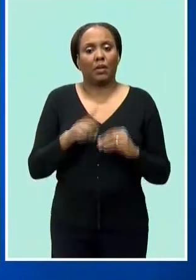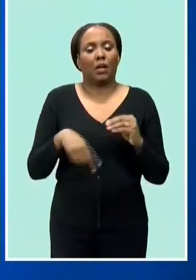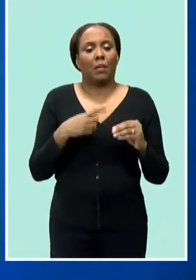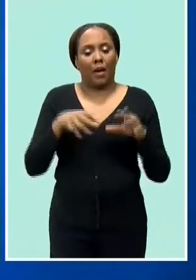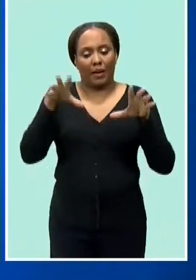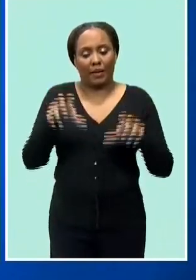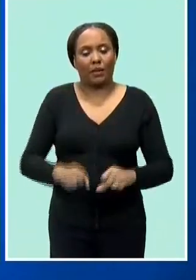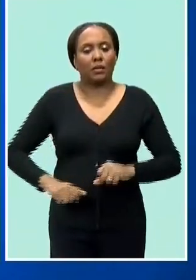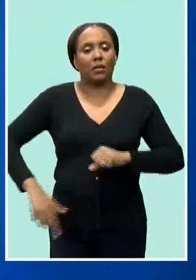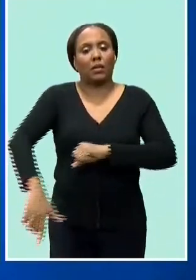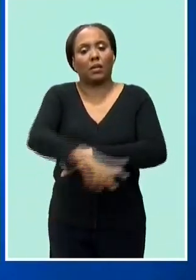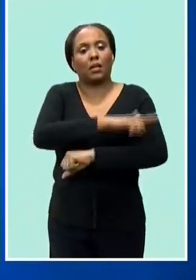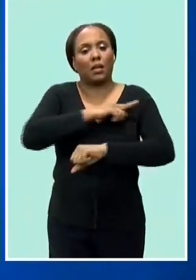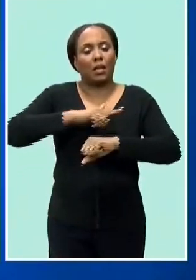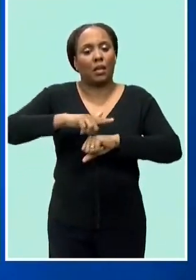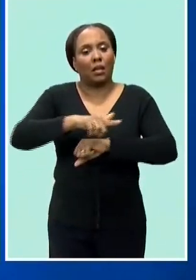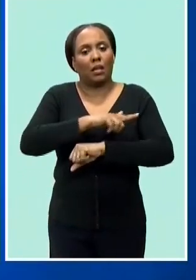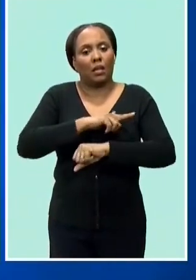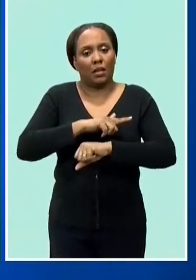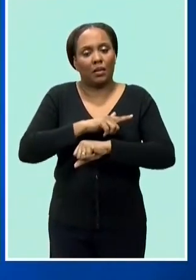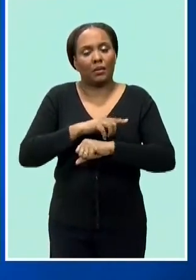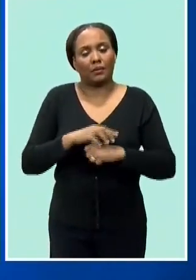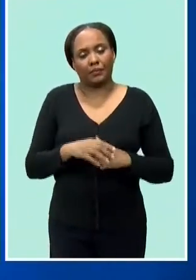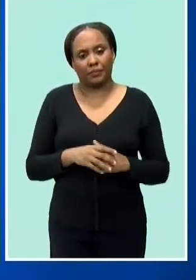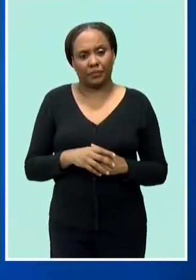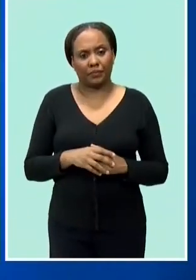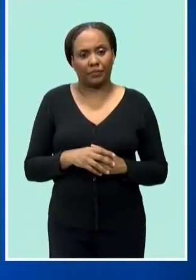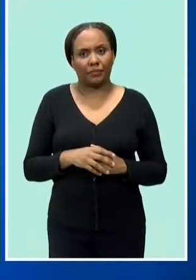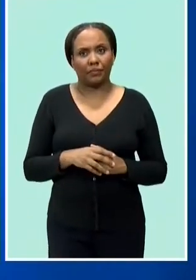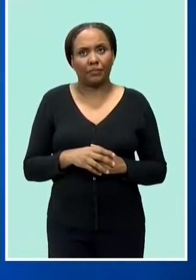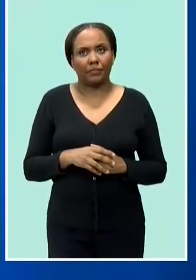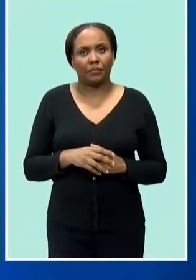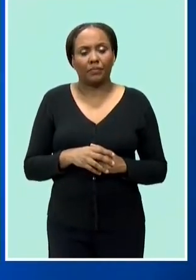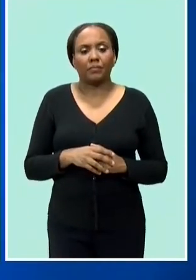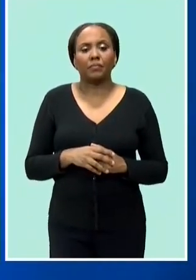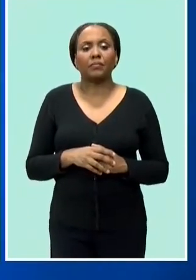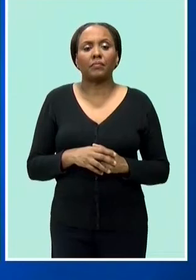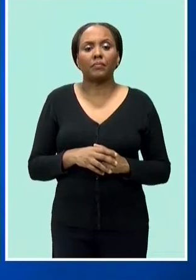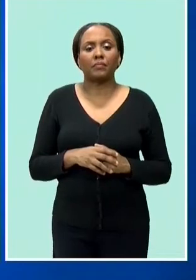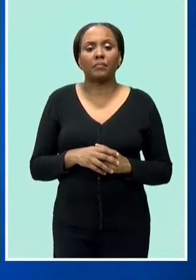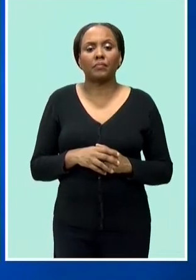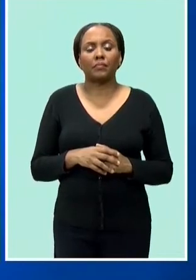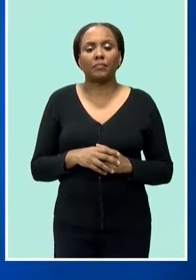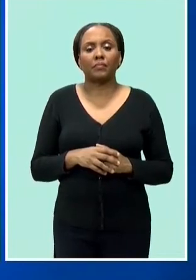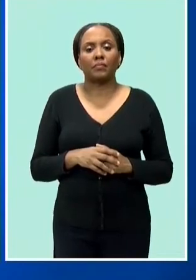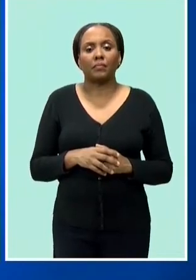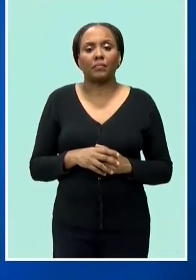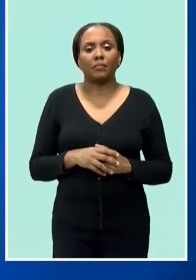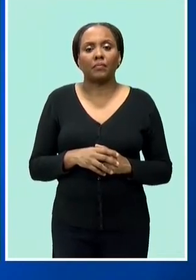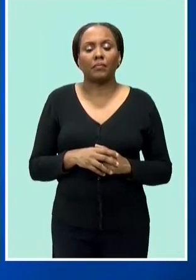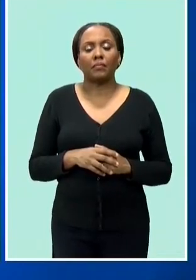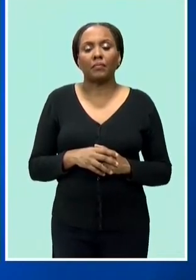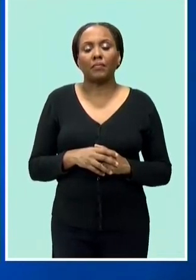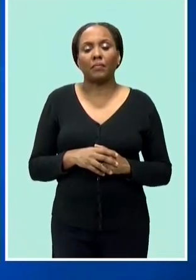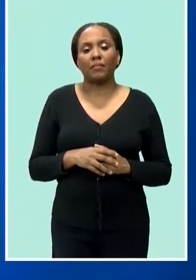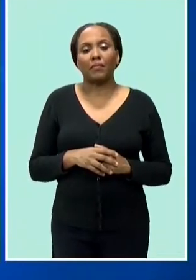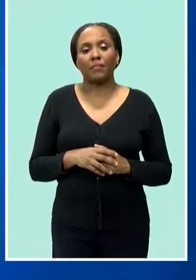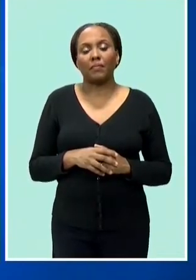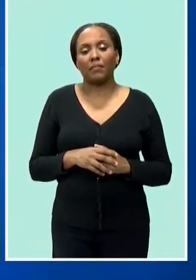highway which was initiated by the people's partnership that it found that there was a basis